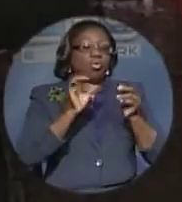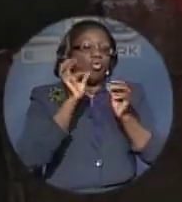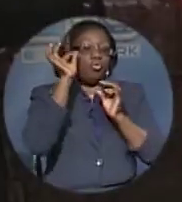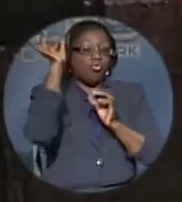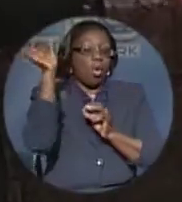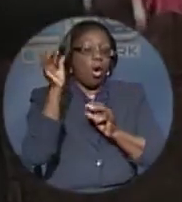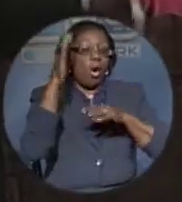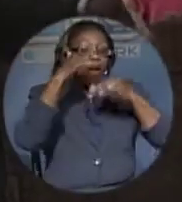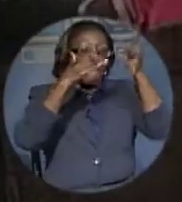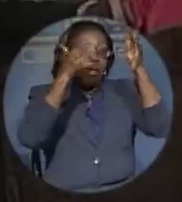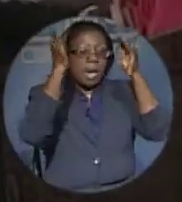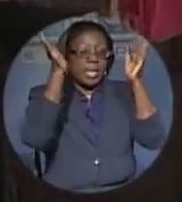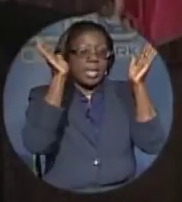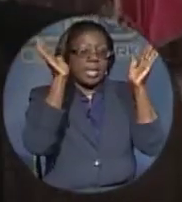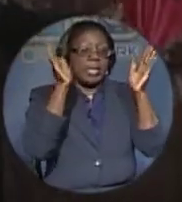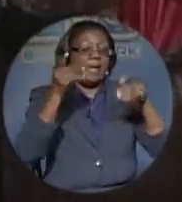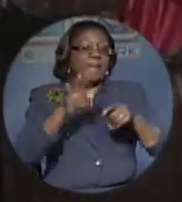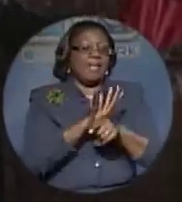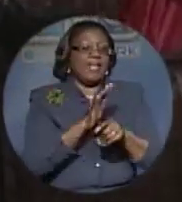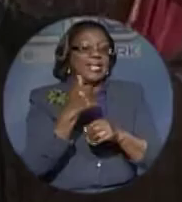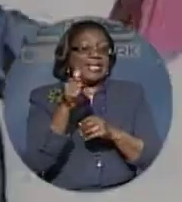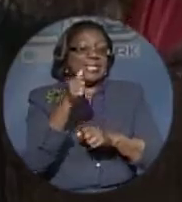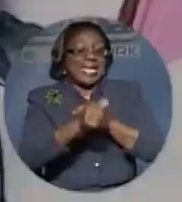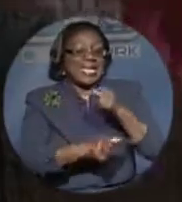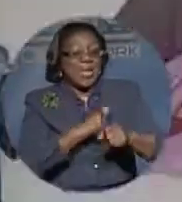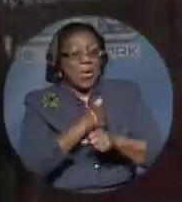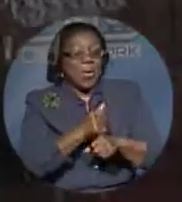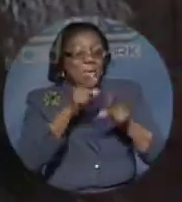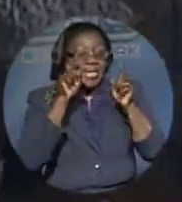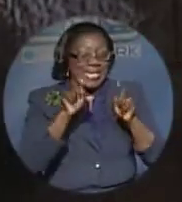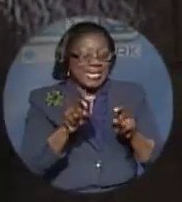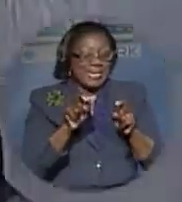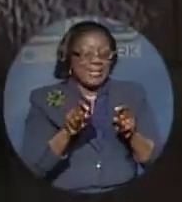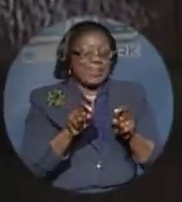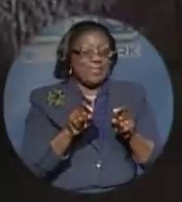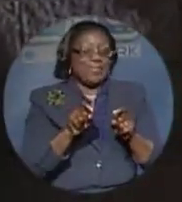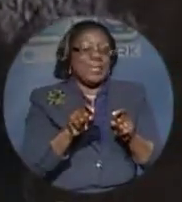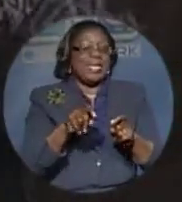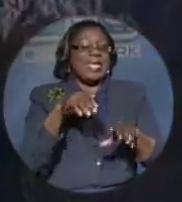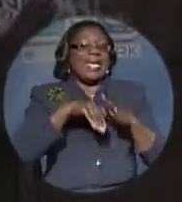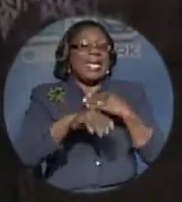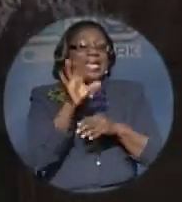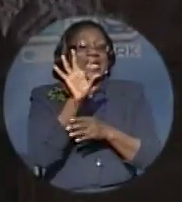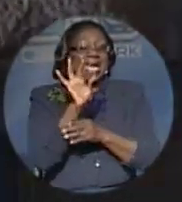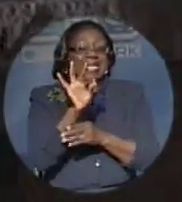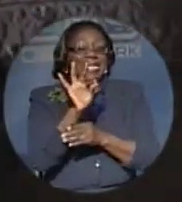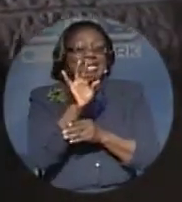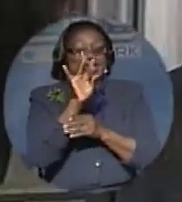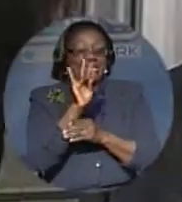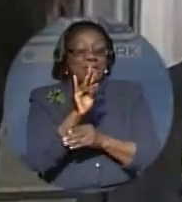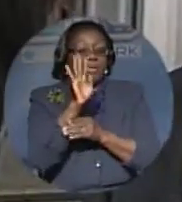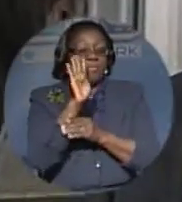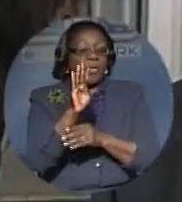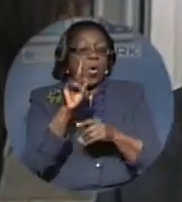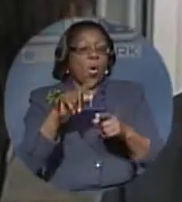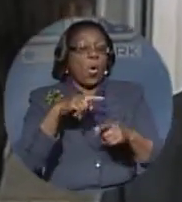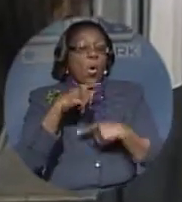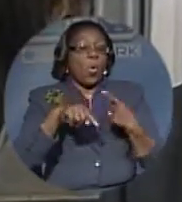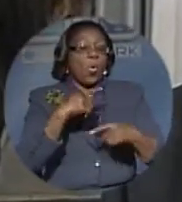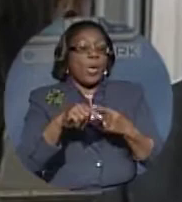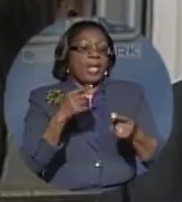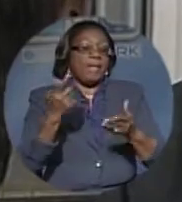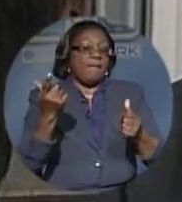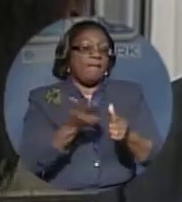architect Pat Ramming, it means a lot more than that. In 1974, when the original straw